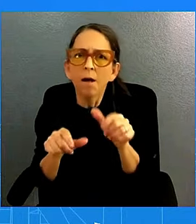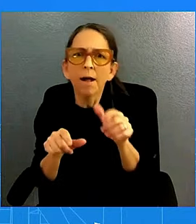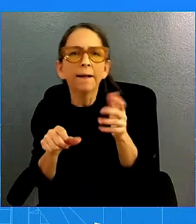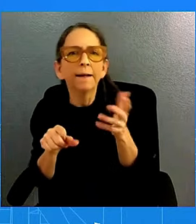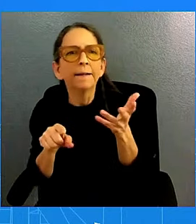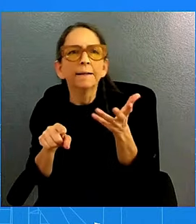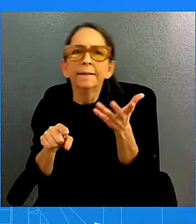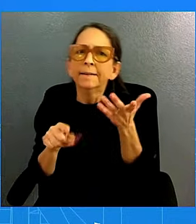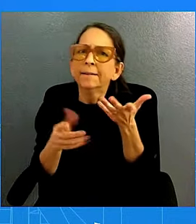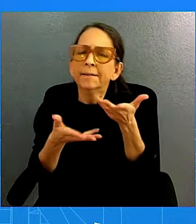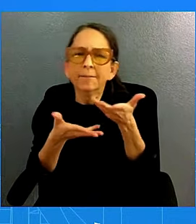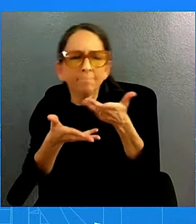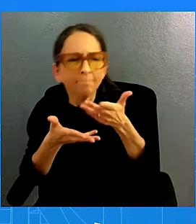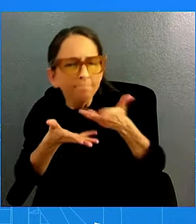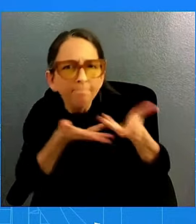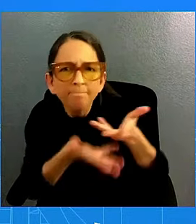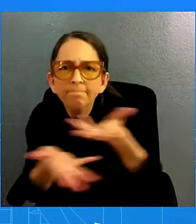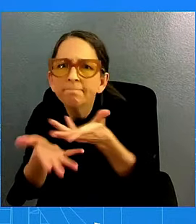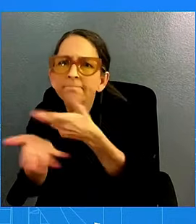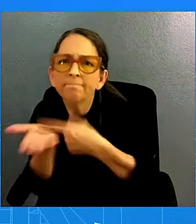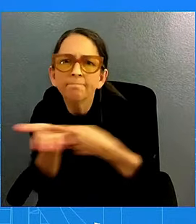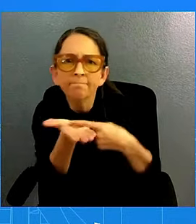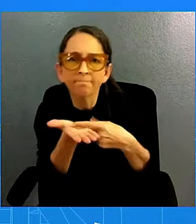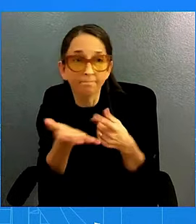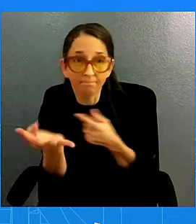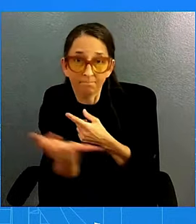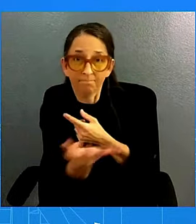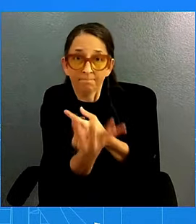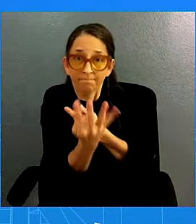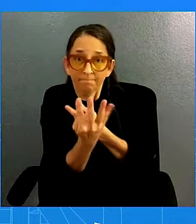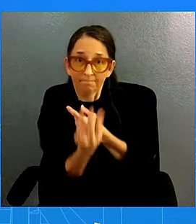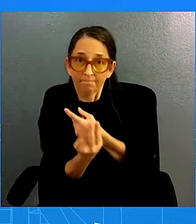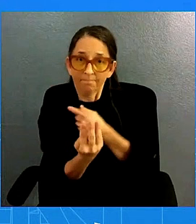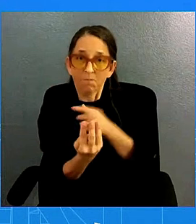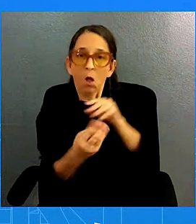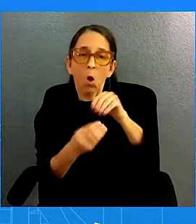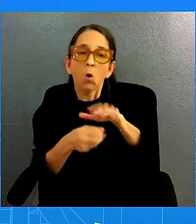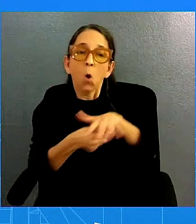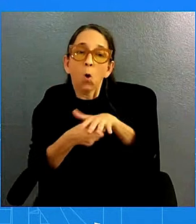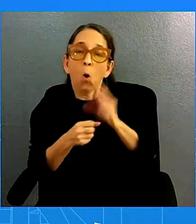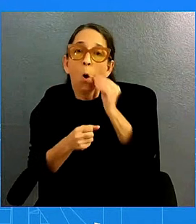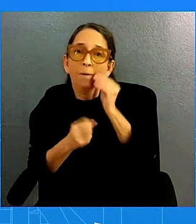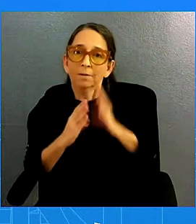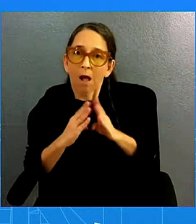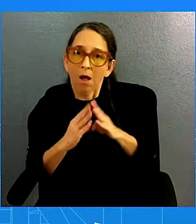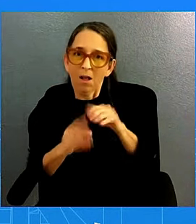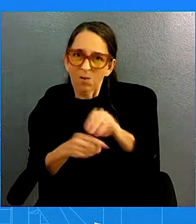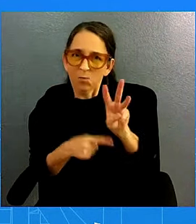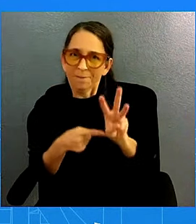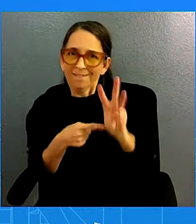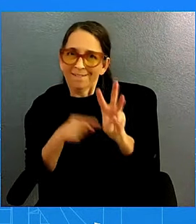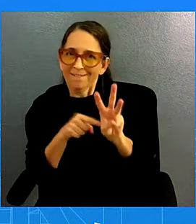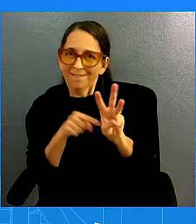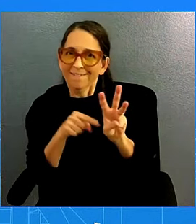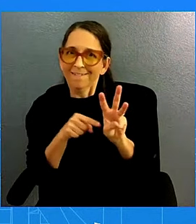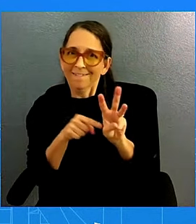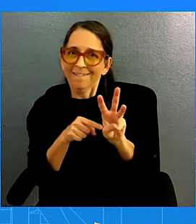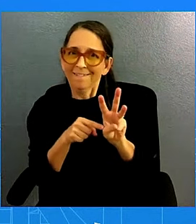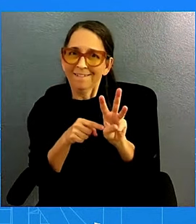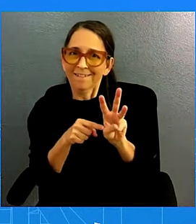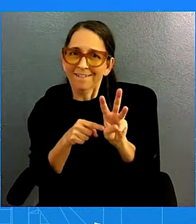bringing them to Wilmington. And I think it's important. I think it's an important show of how